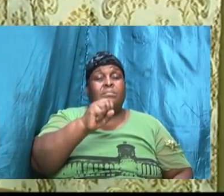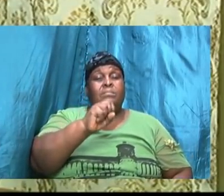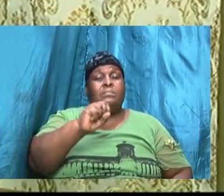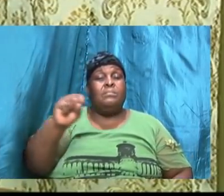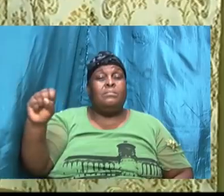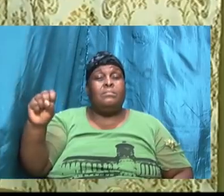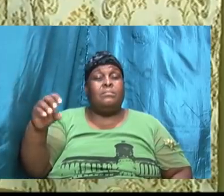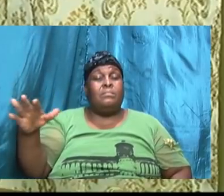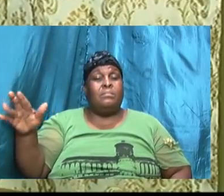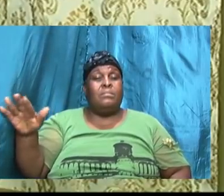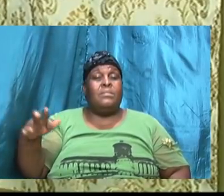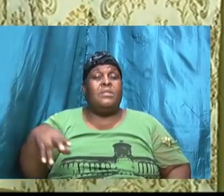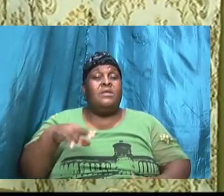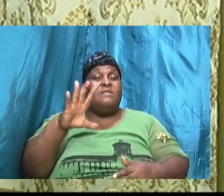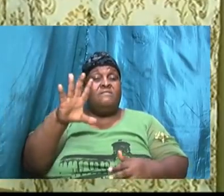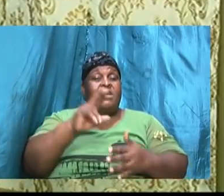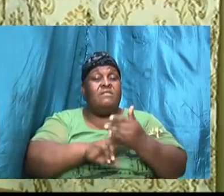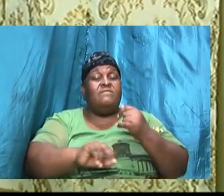verses 18